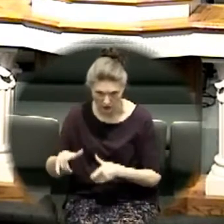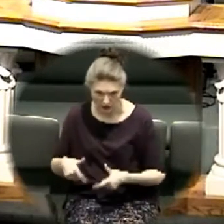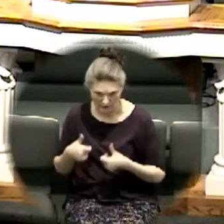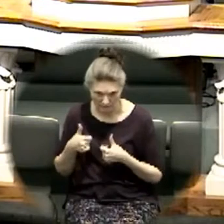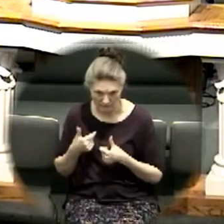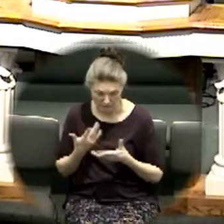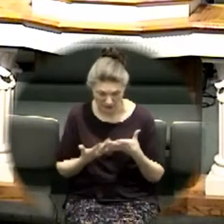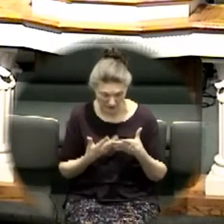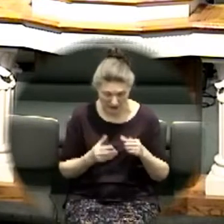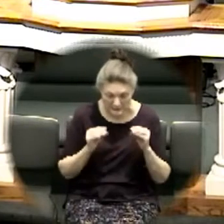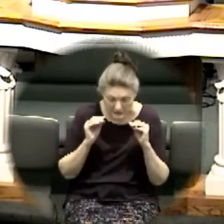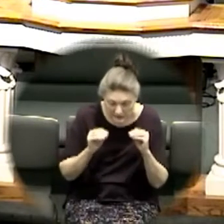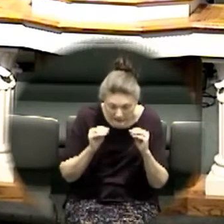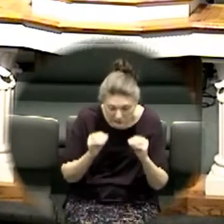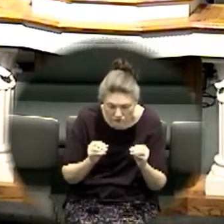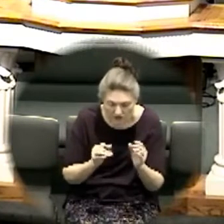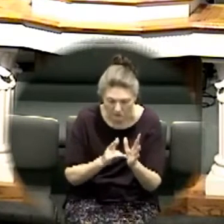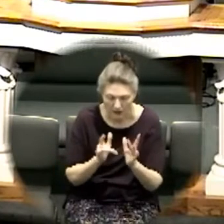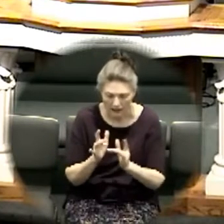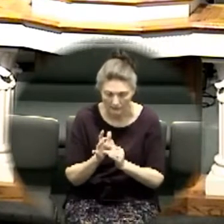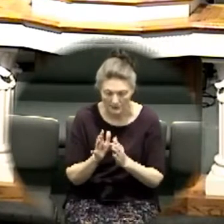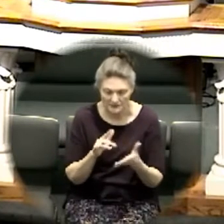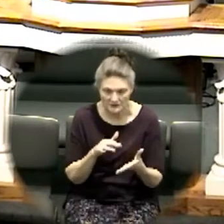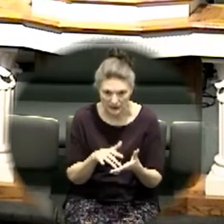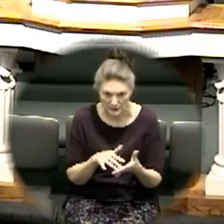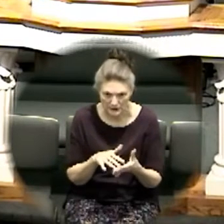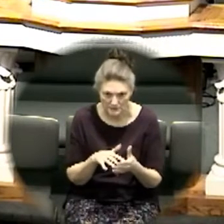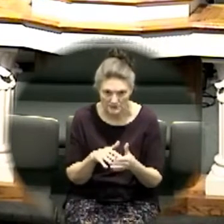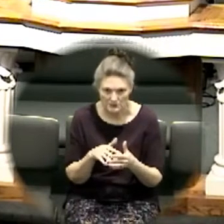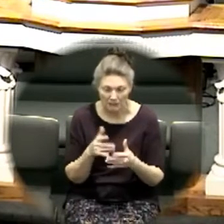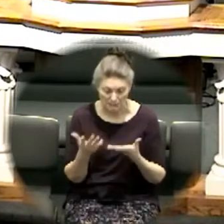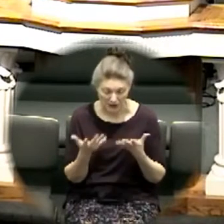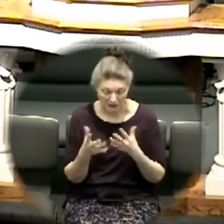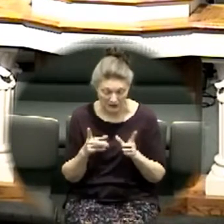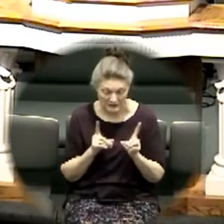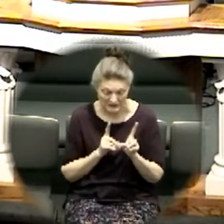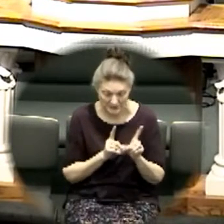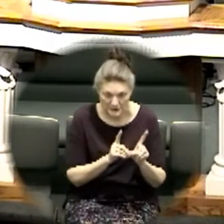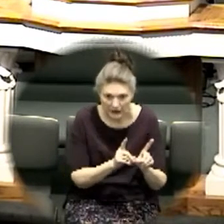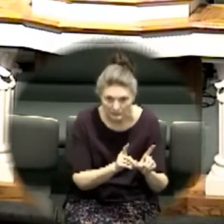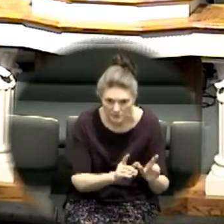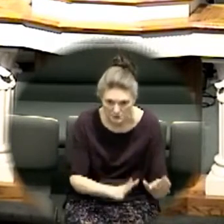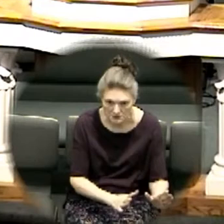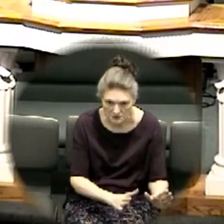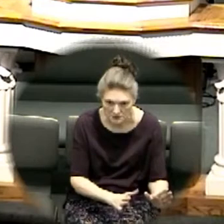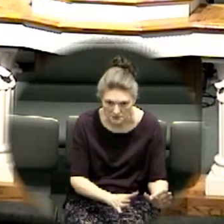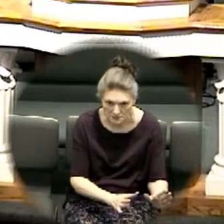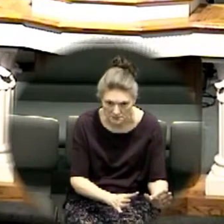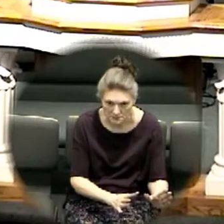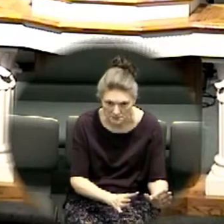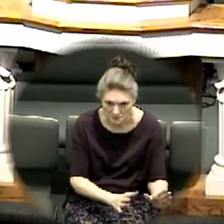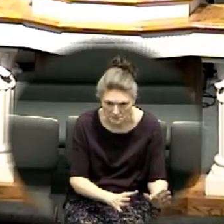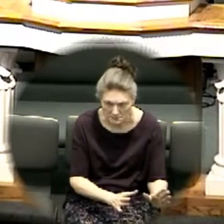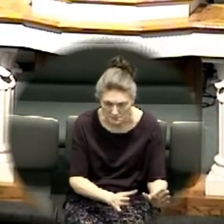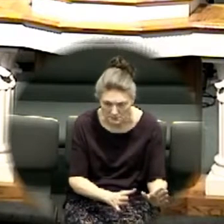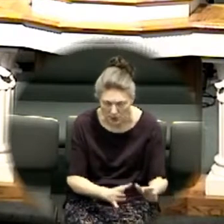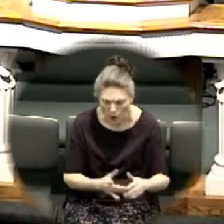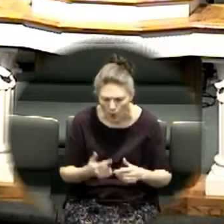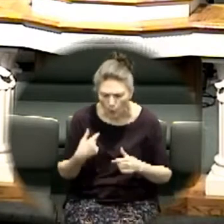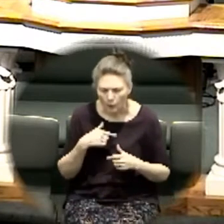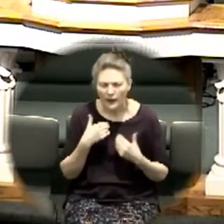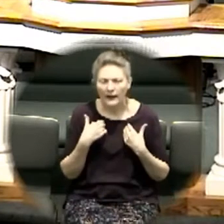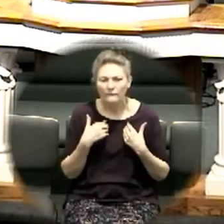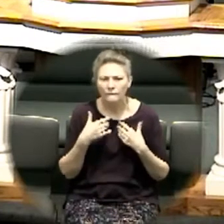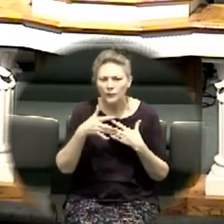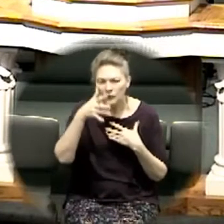we have the I'm about five minutes to go here for the musician sake we have a woman with the